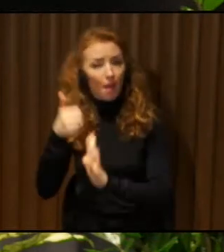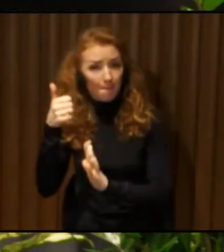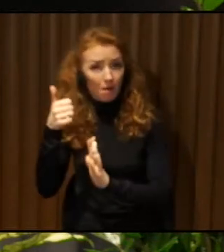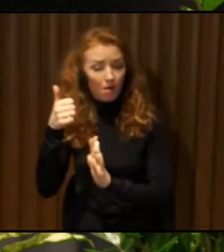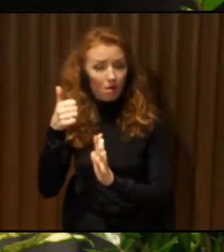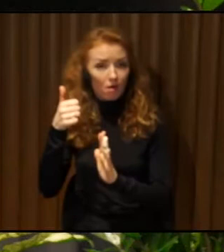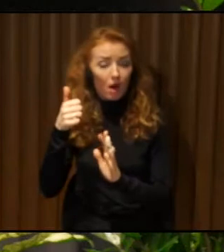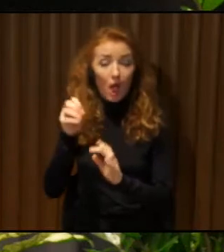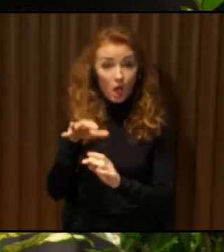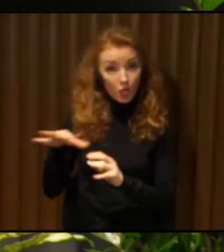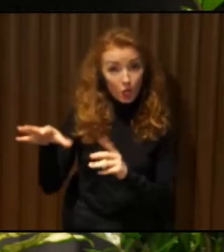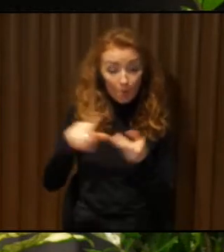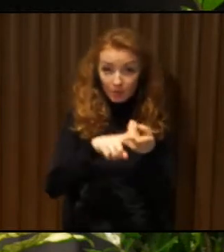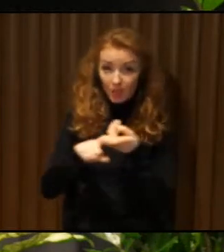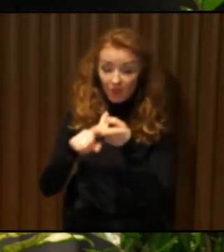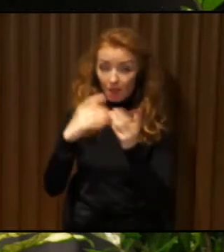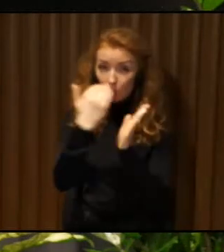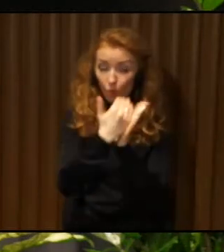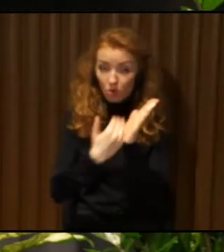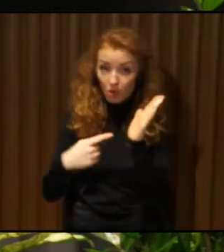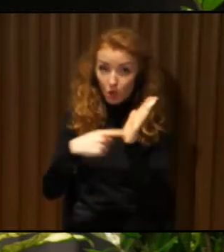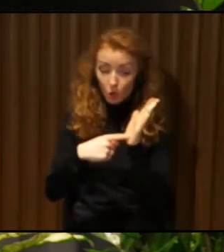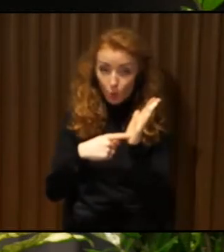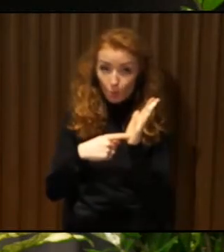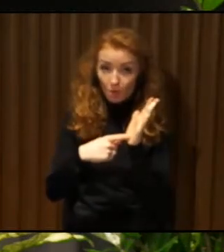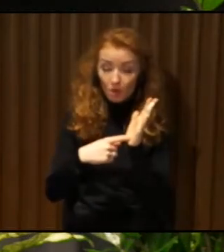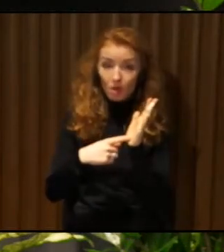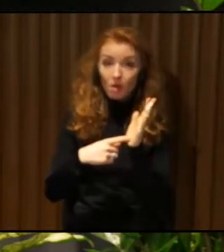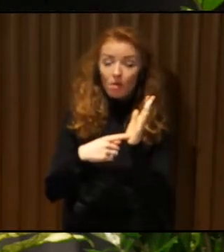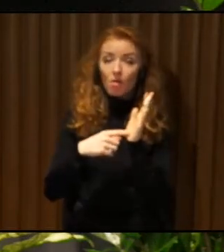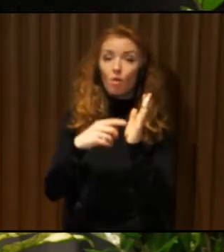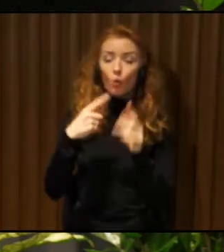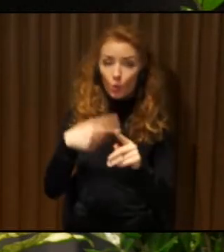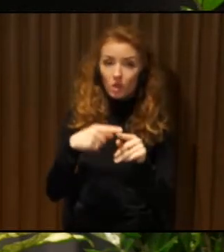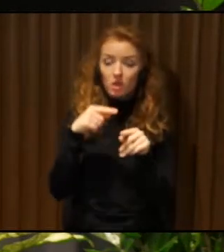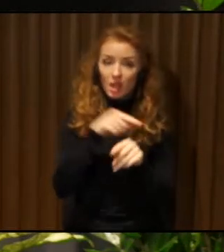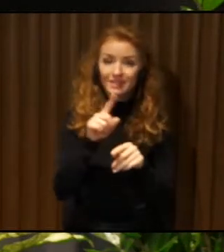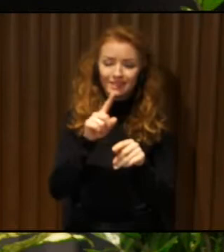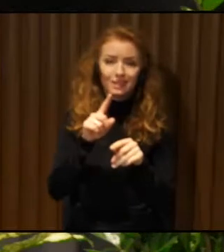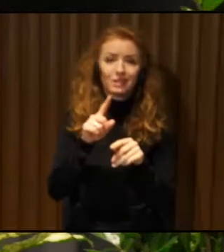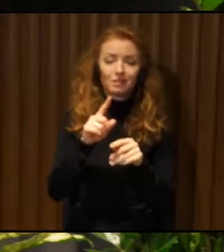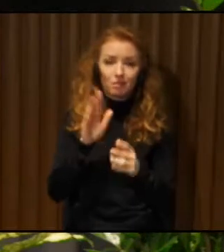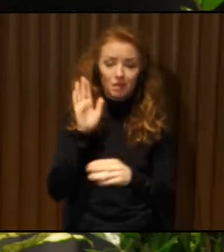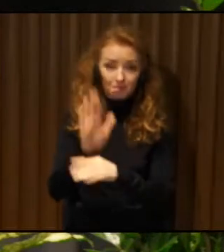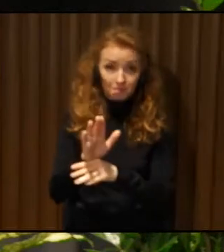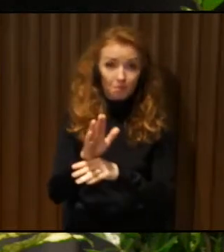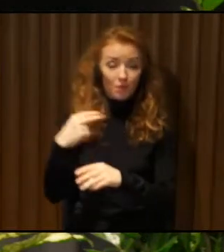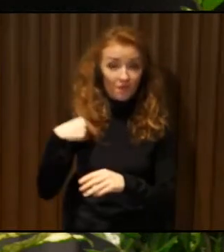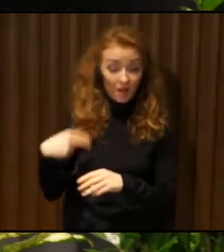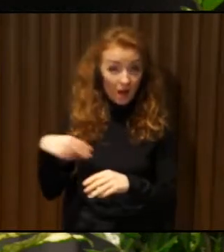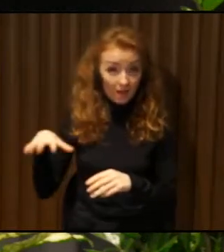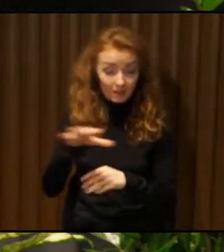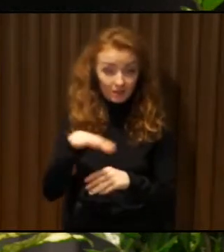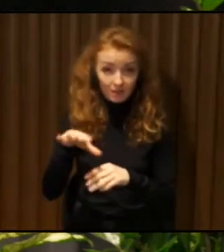implemented in whole European Union because we really care about this or because of the business that you can,